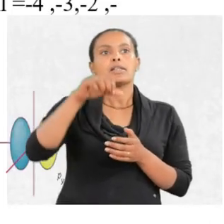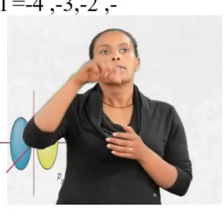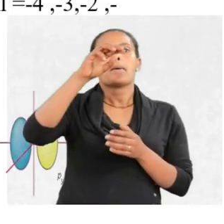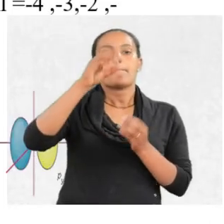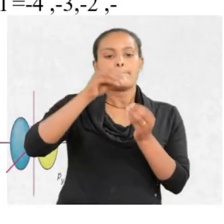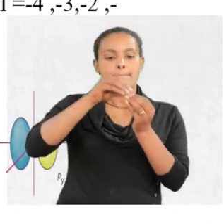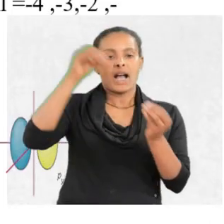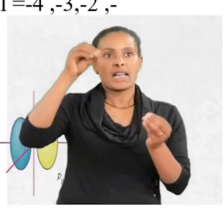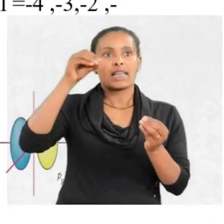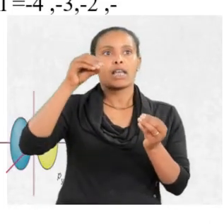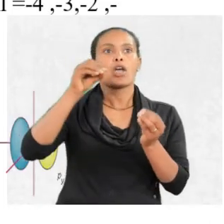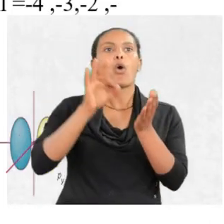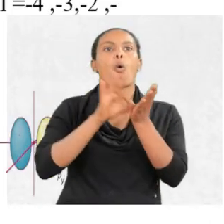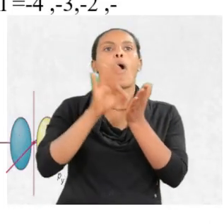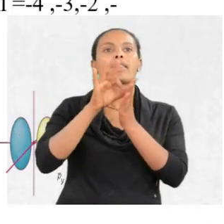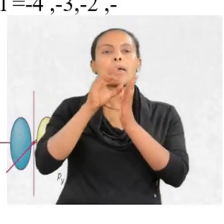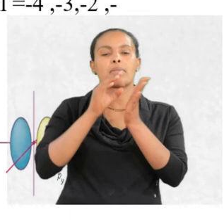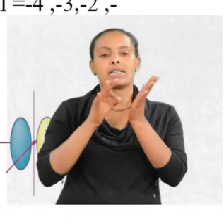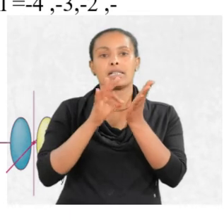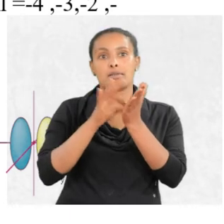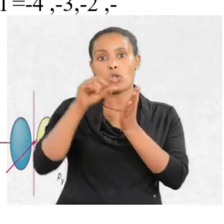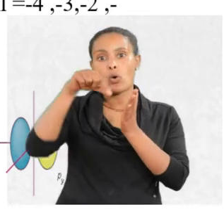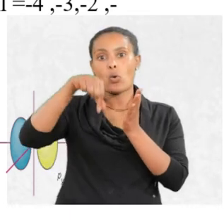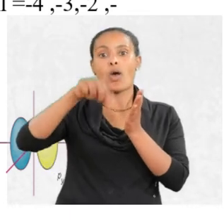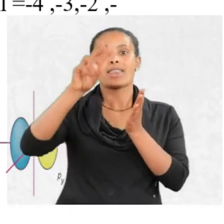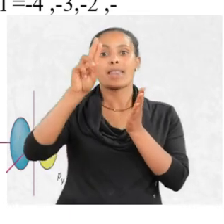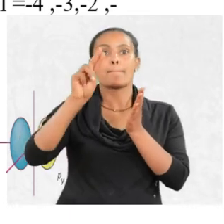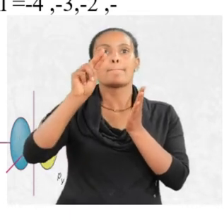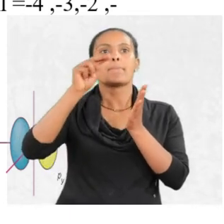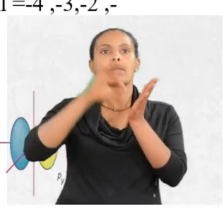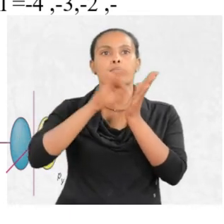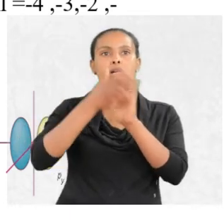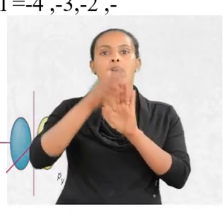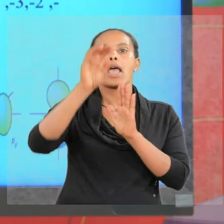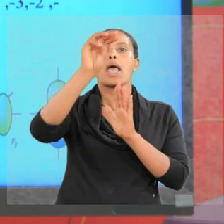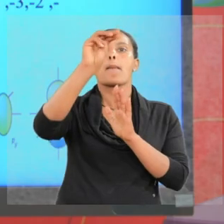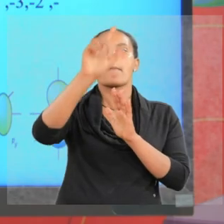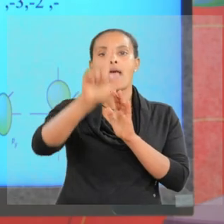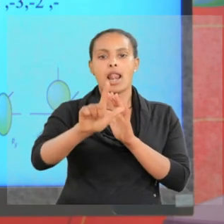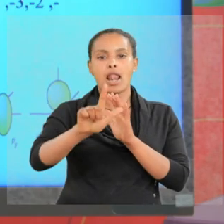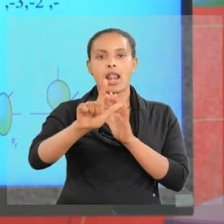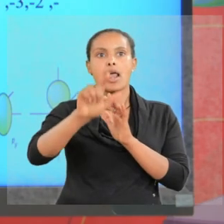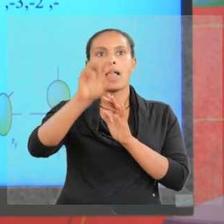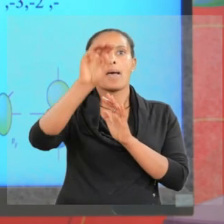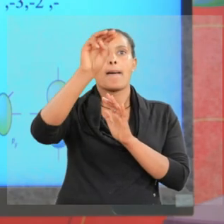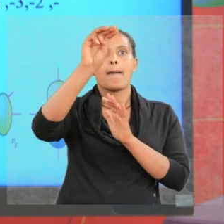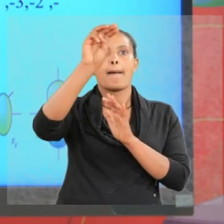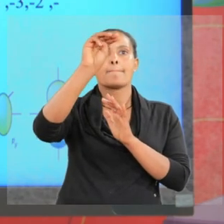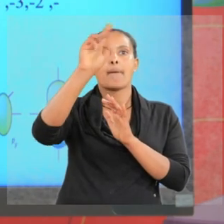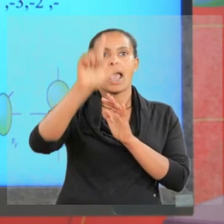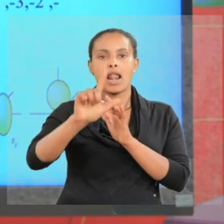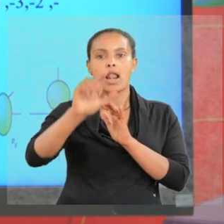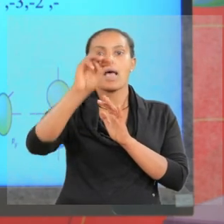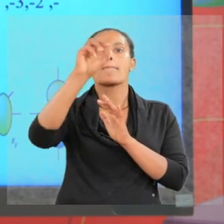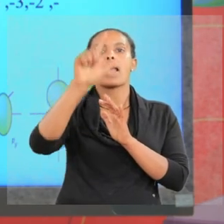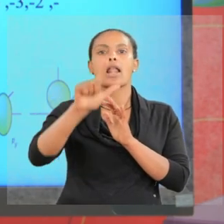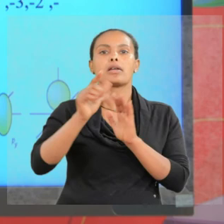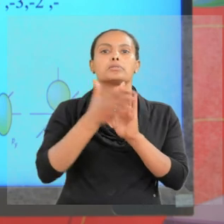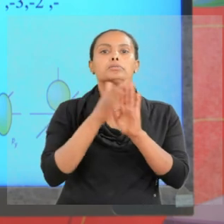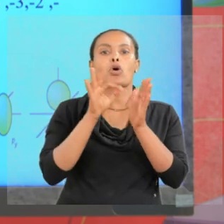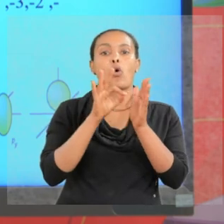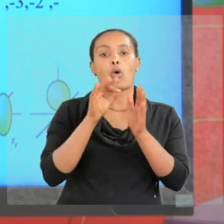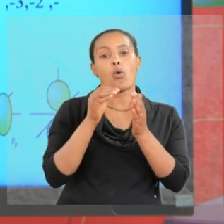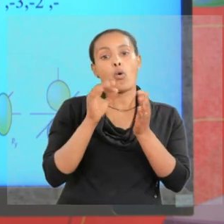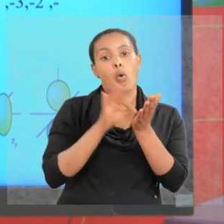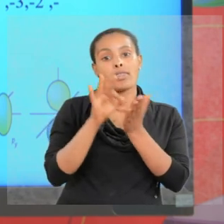quantum number denoted by the symbol ml. It is also known as the orbital orientation